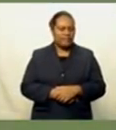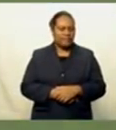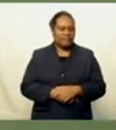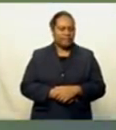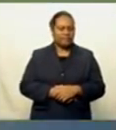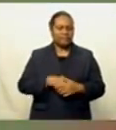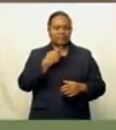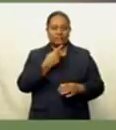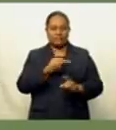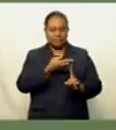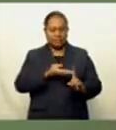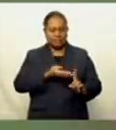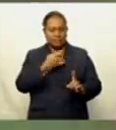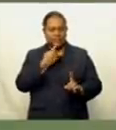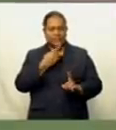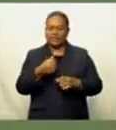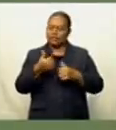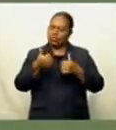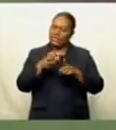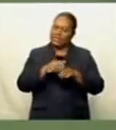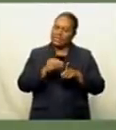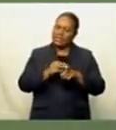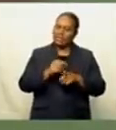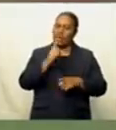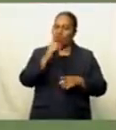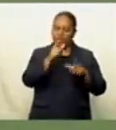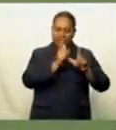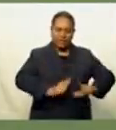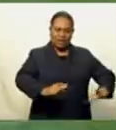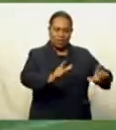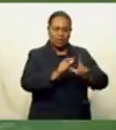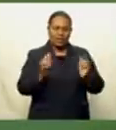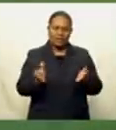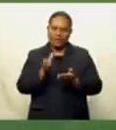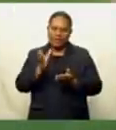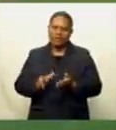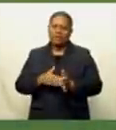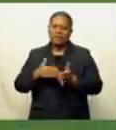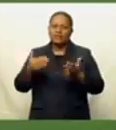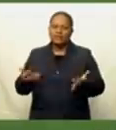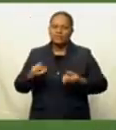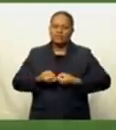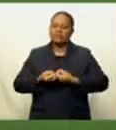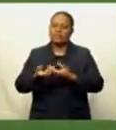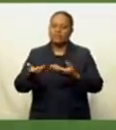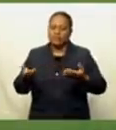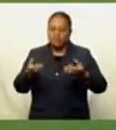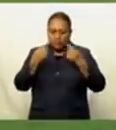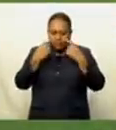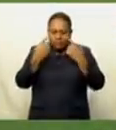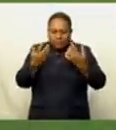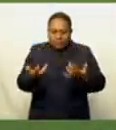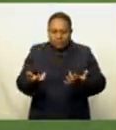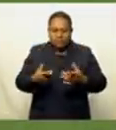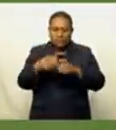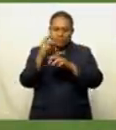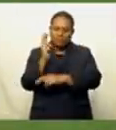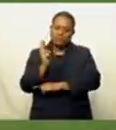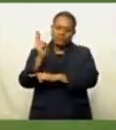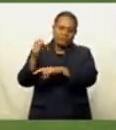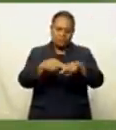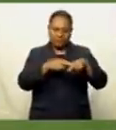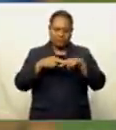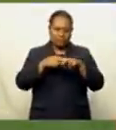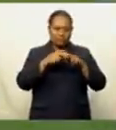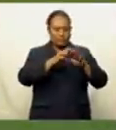Penioni Tangitui Mua is an example of one of the local players that has been given enough exposure to represent Fiji